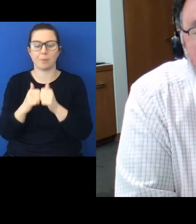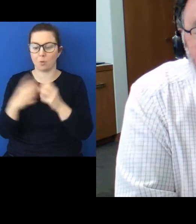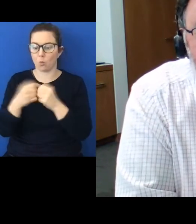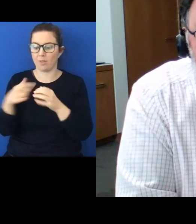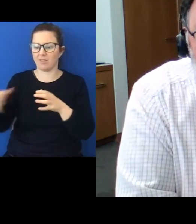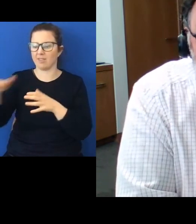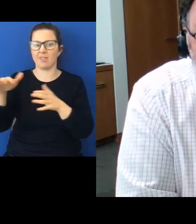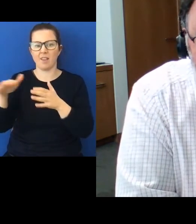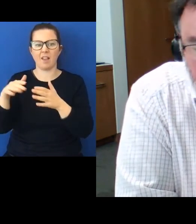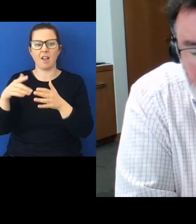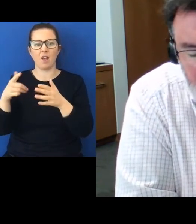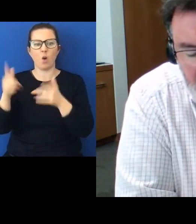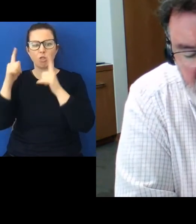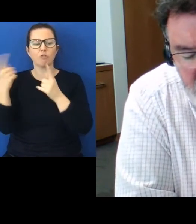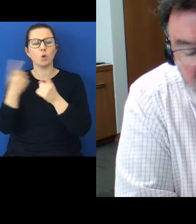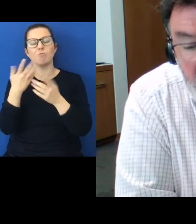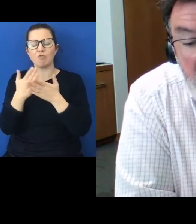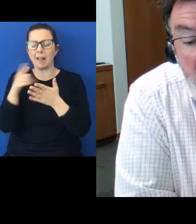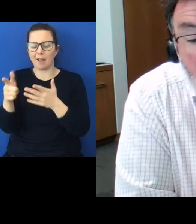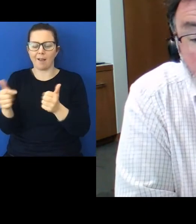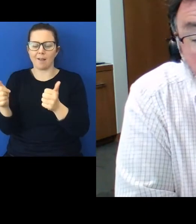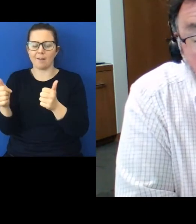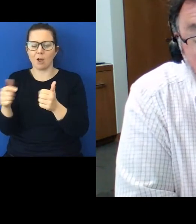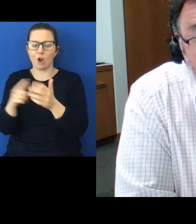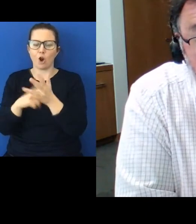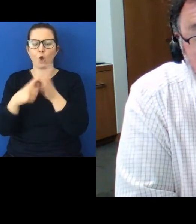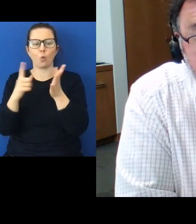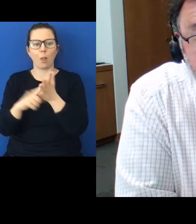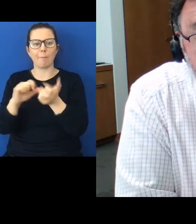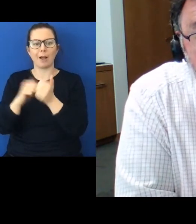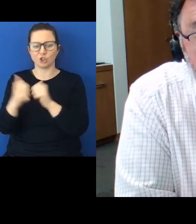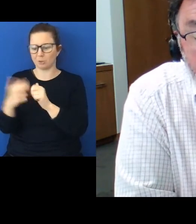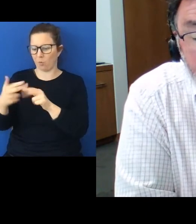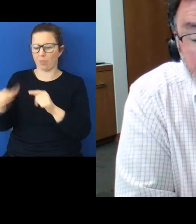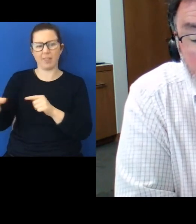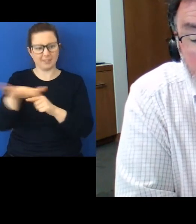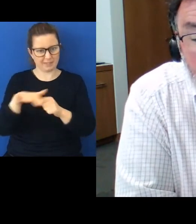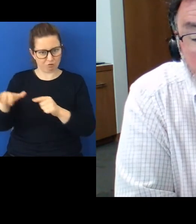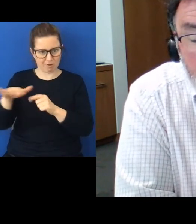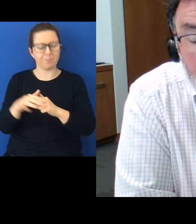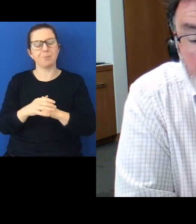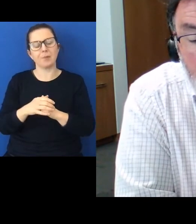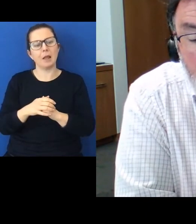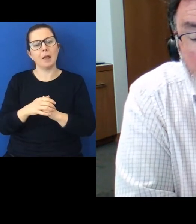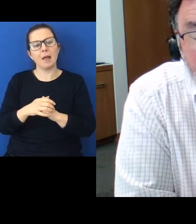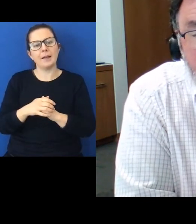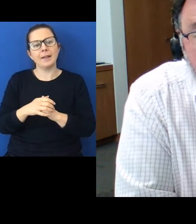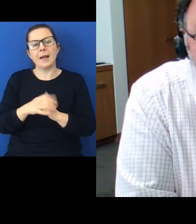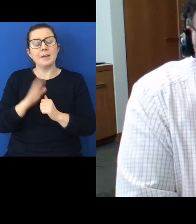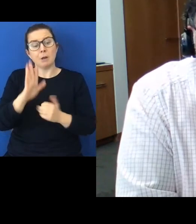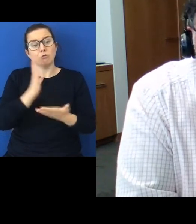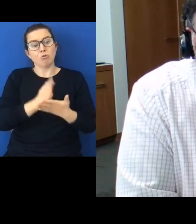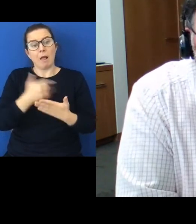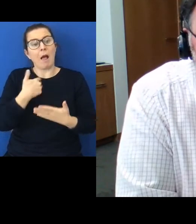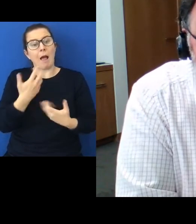that are the kind of localised partnerships of those things. Now I have to say